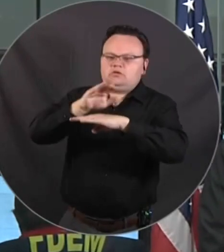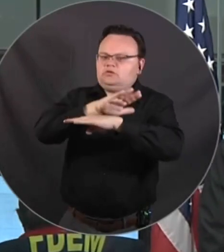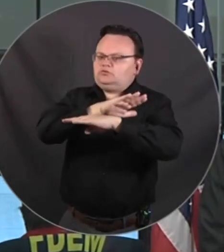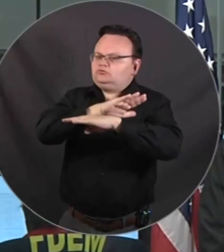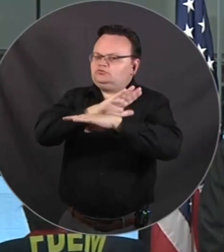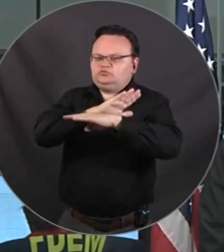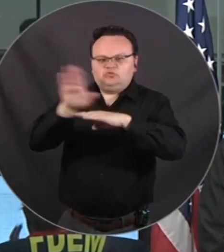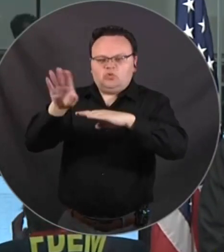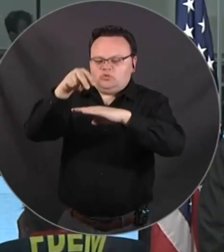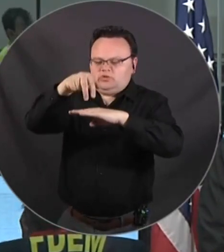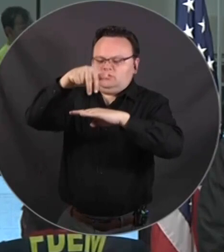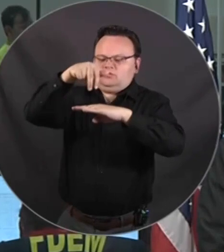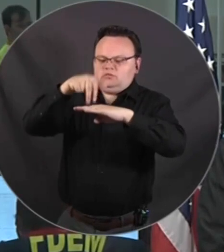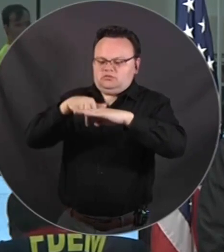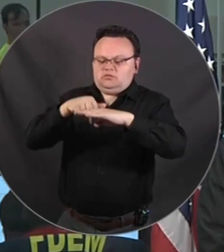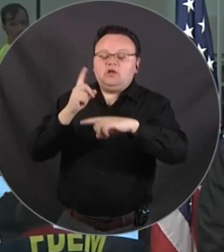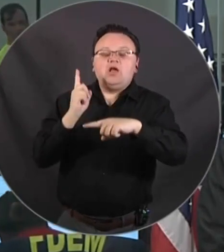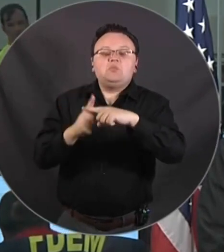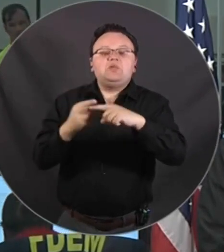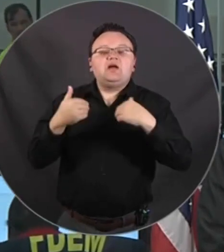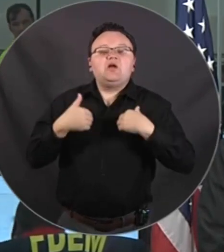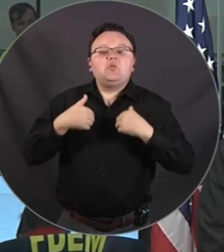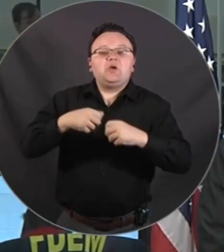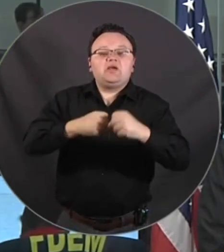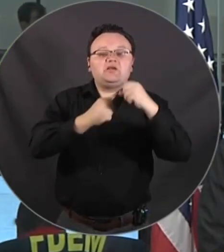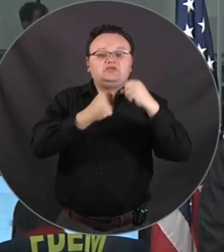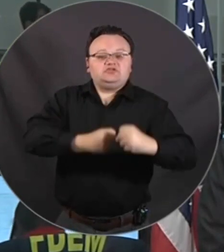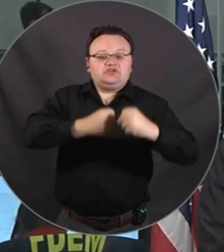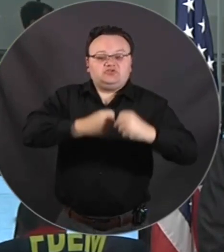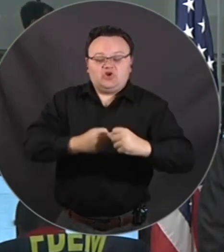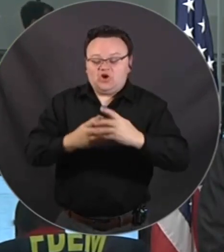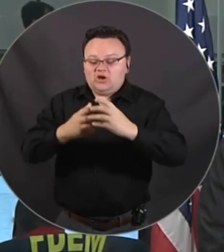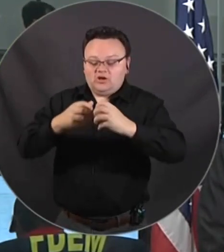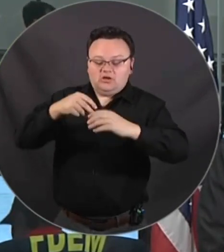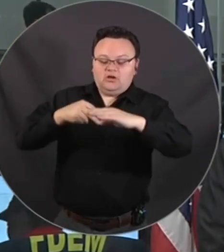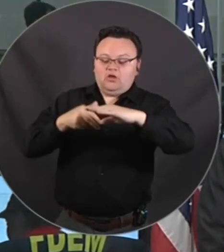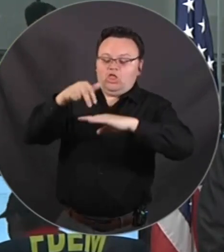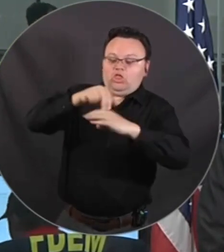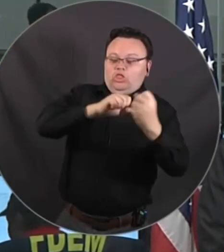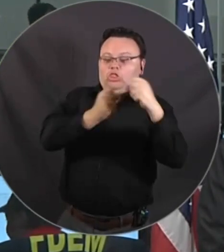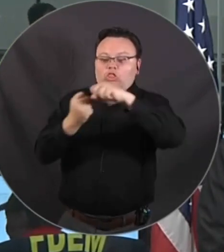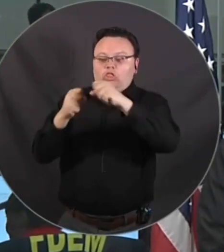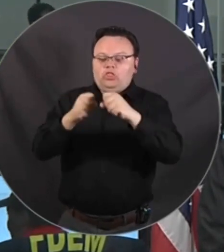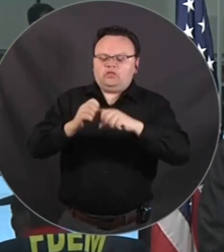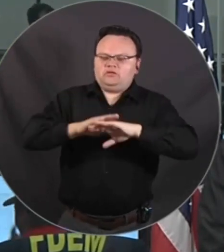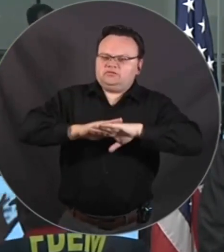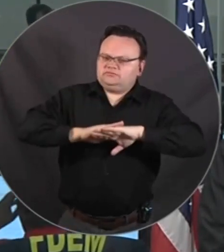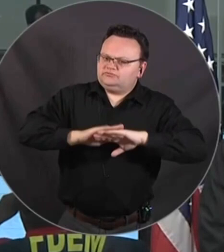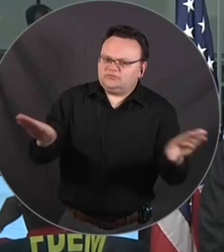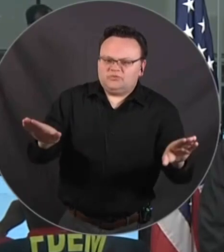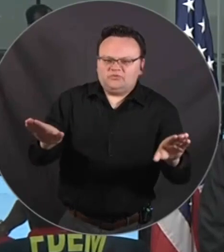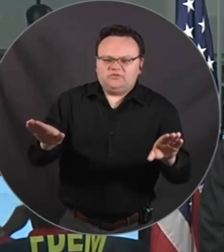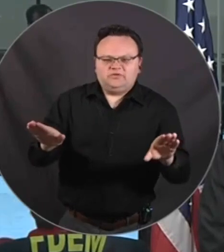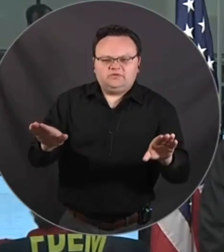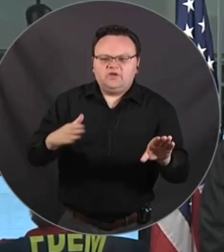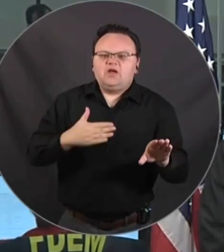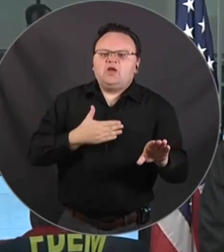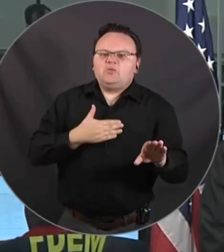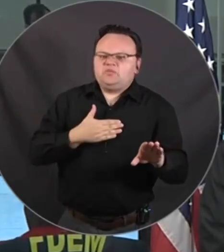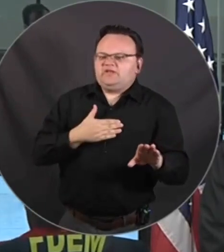is not the way to do this, folks. Please do it safely. Call in somebody to get that done. Don't fly drones where responders are at.